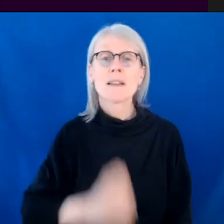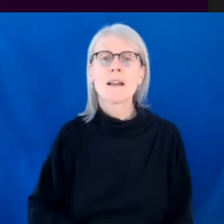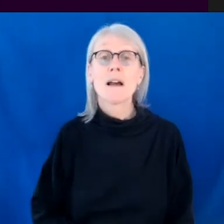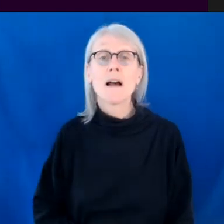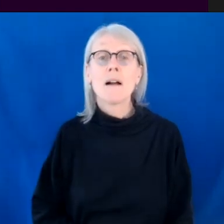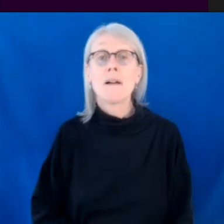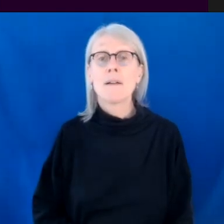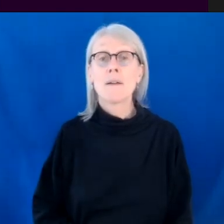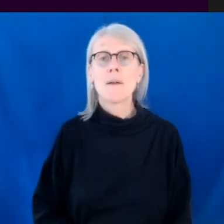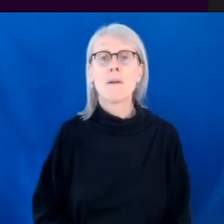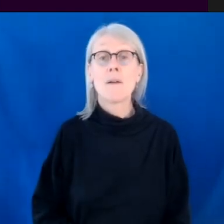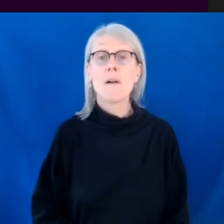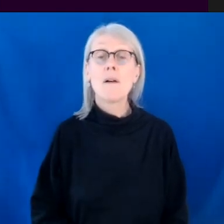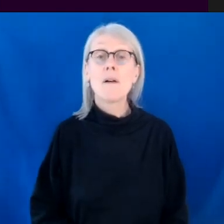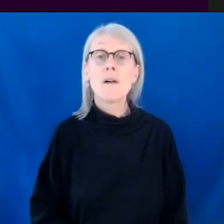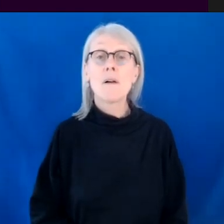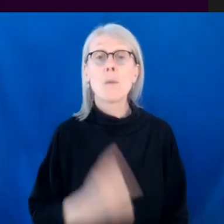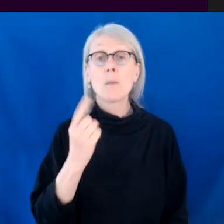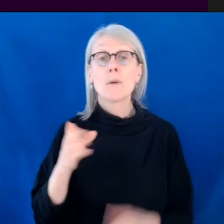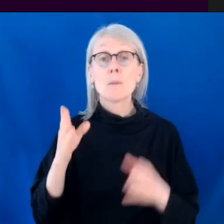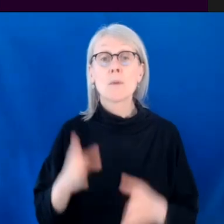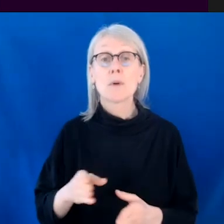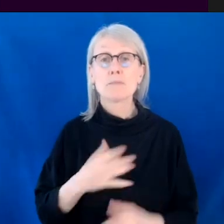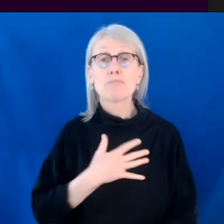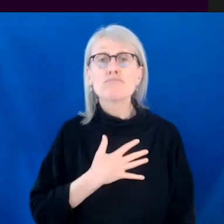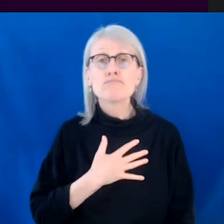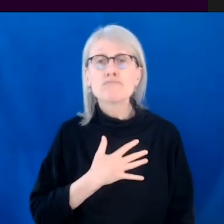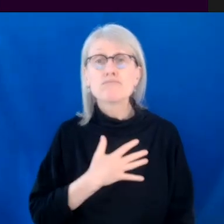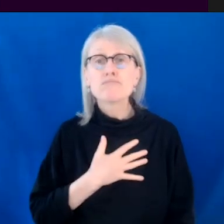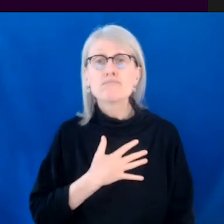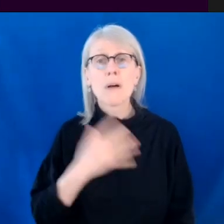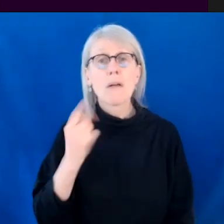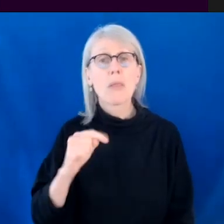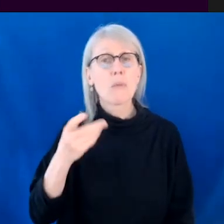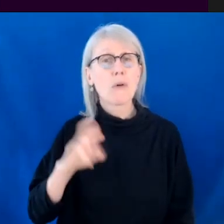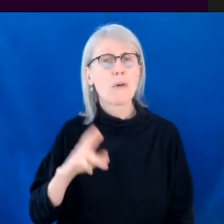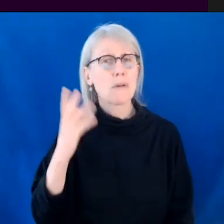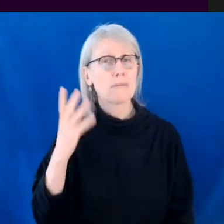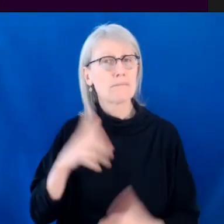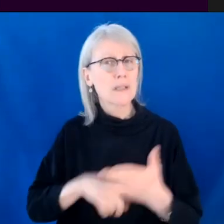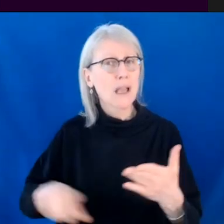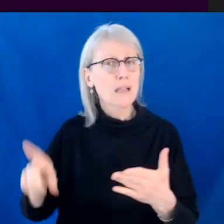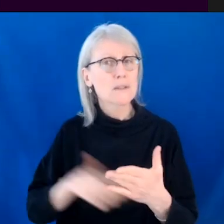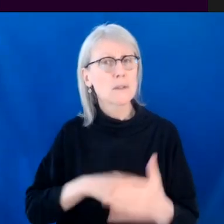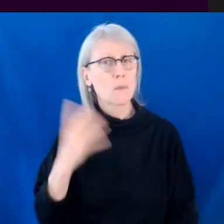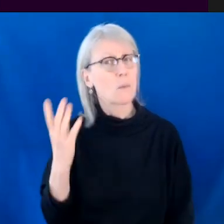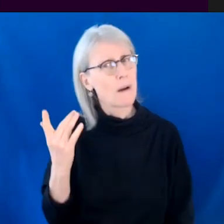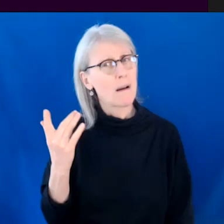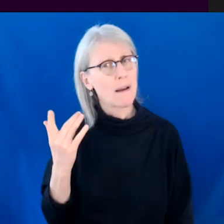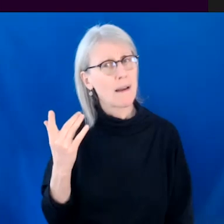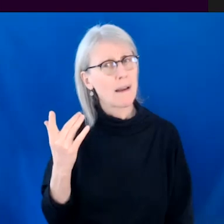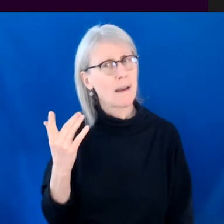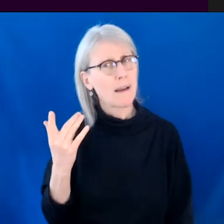Oh, okay. So we have one person who is grieving the loss of the Porter. Can you talk a little bit about why that was canceled?